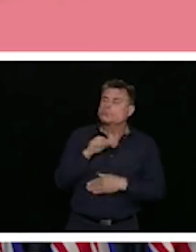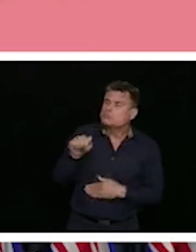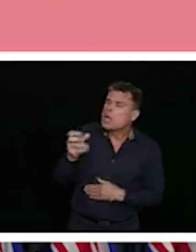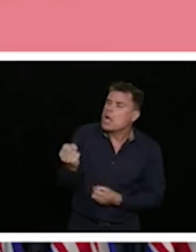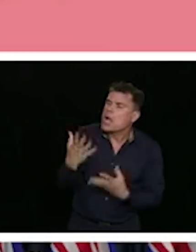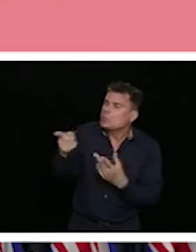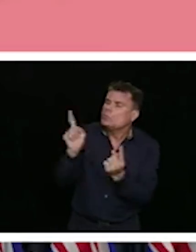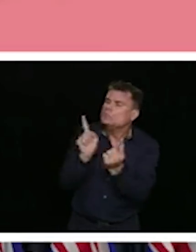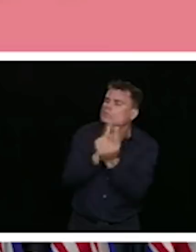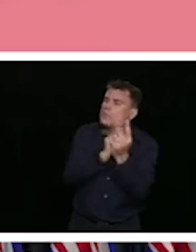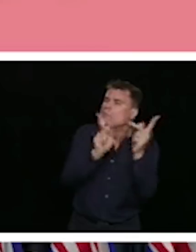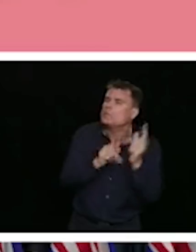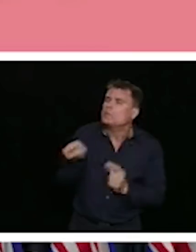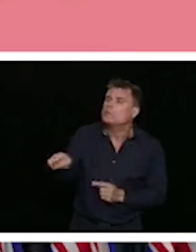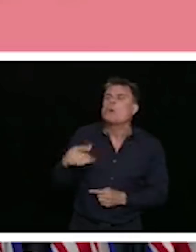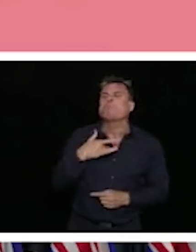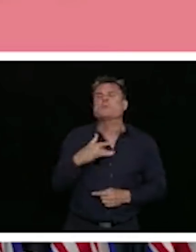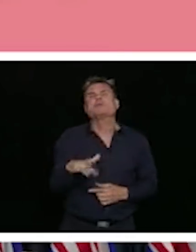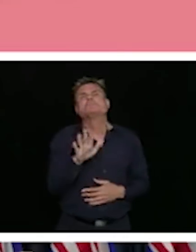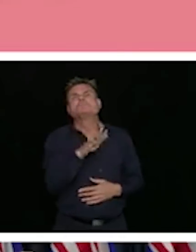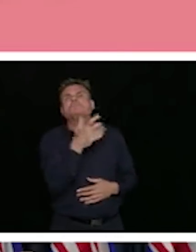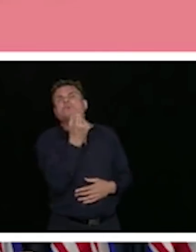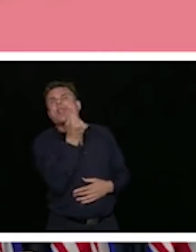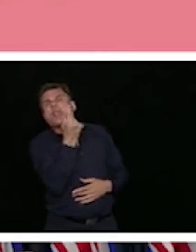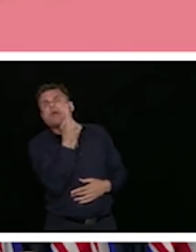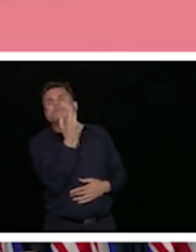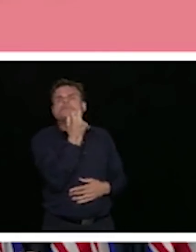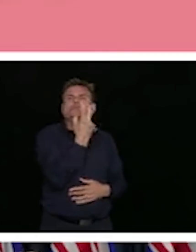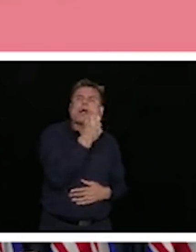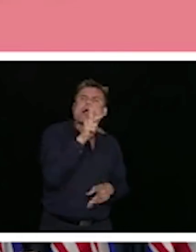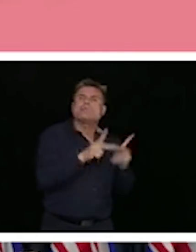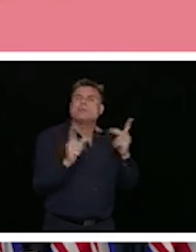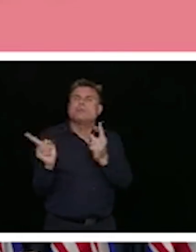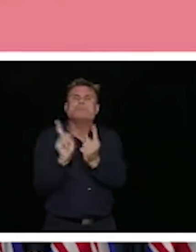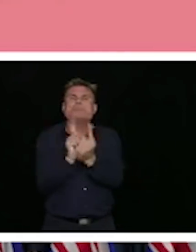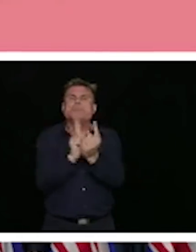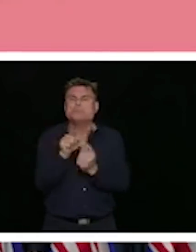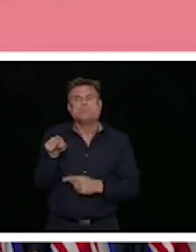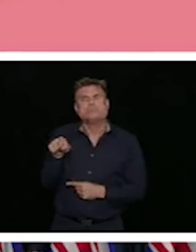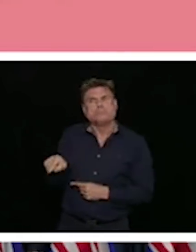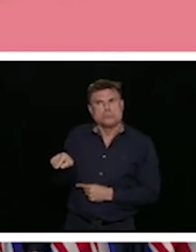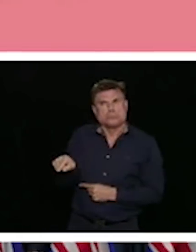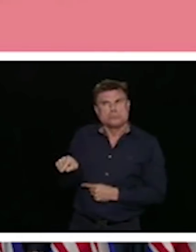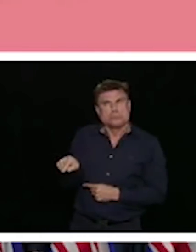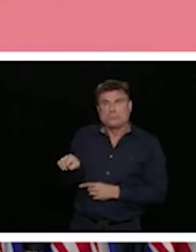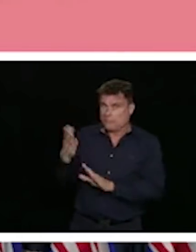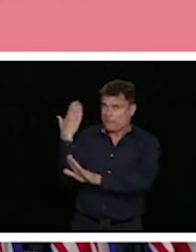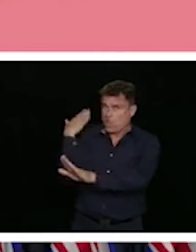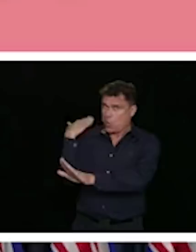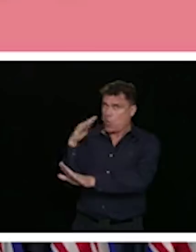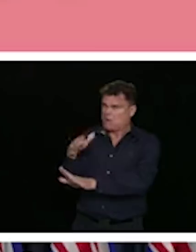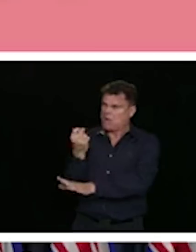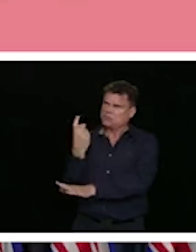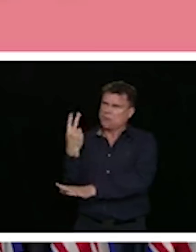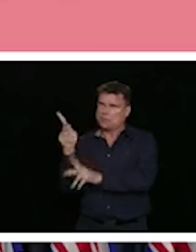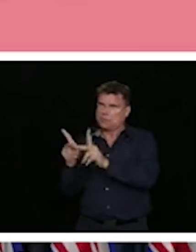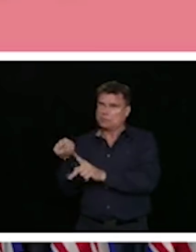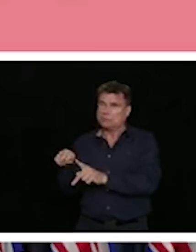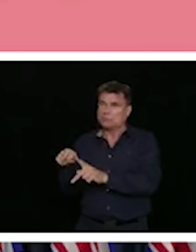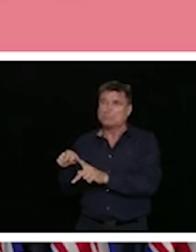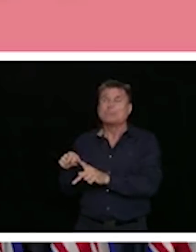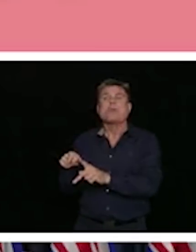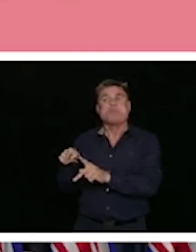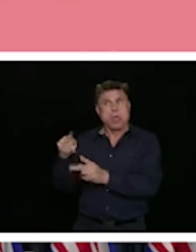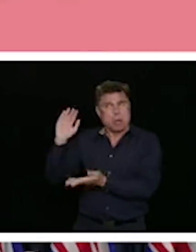Now we are starting to see that coming back, which means we are having increased connections with people in the community. We knew that would